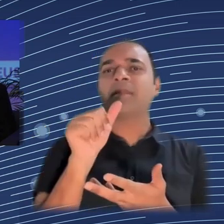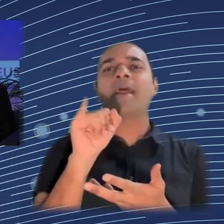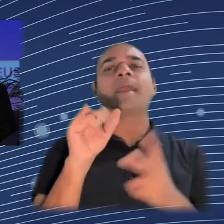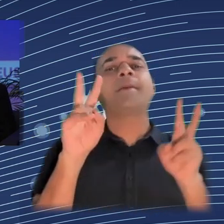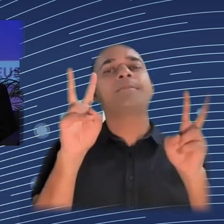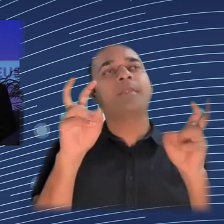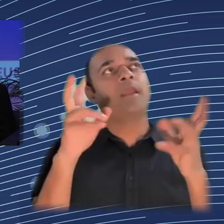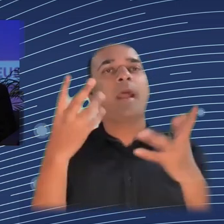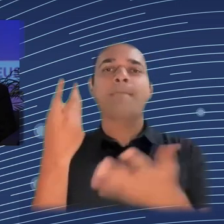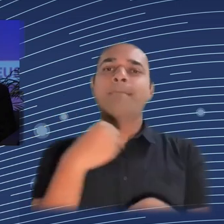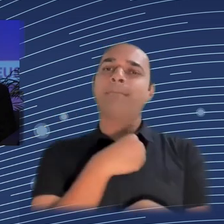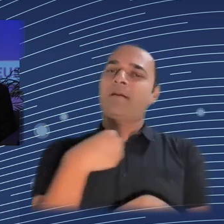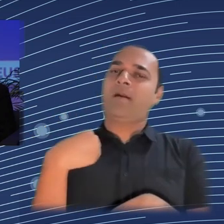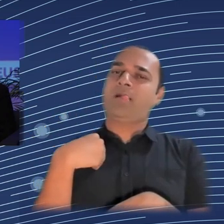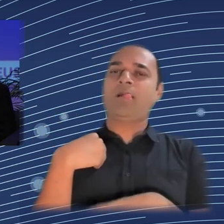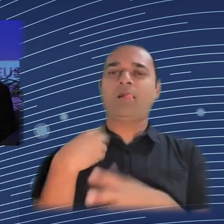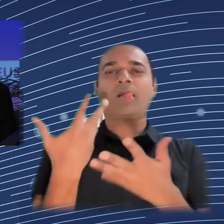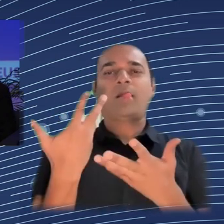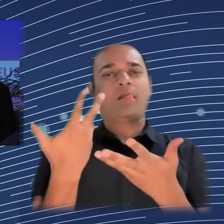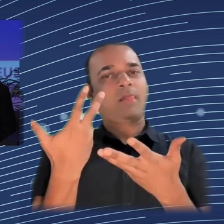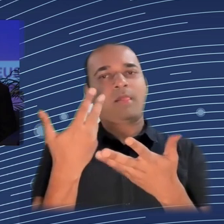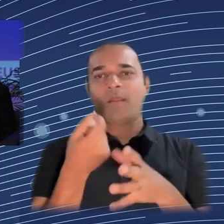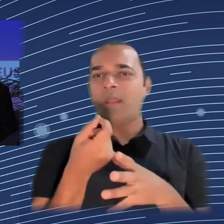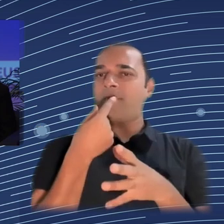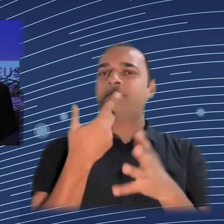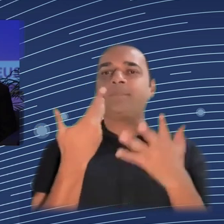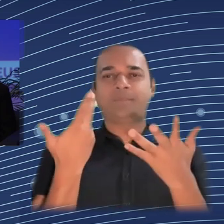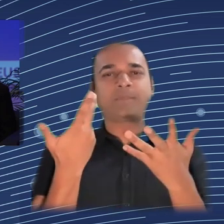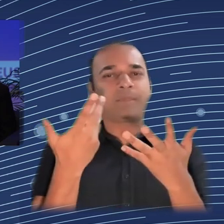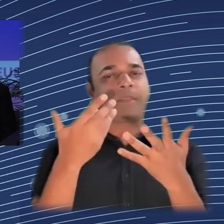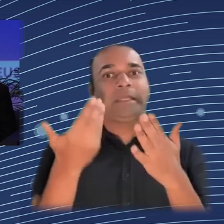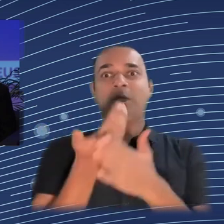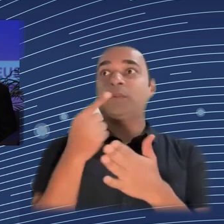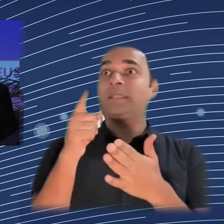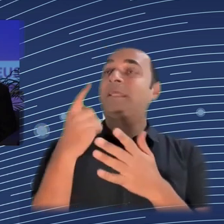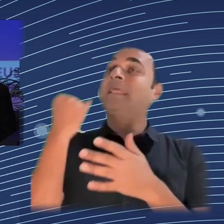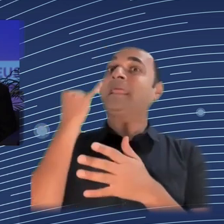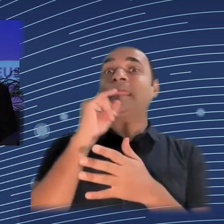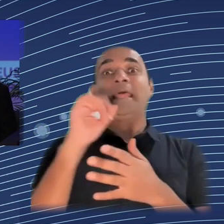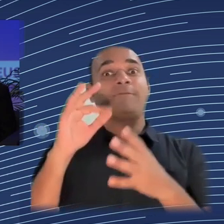and even the short-term consequences that taking this drug might have on our body.